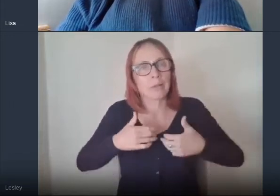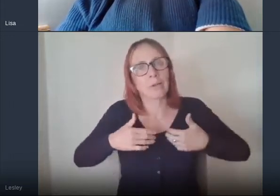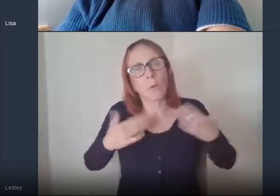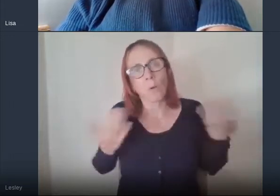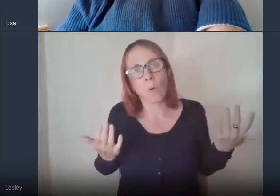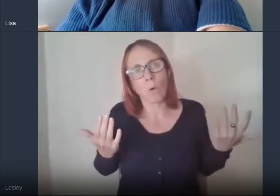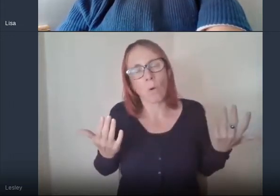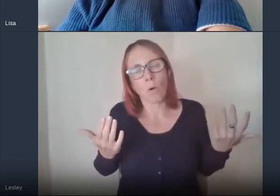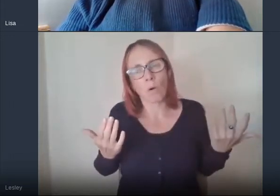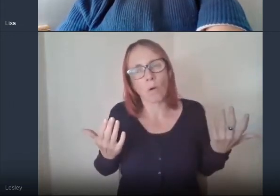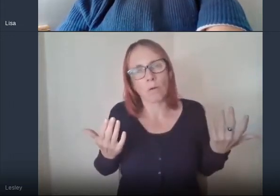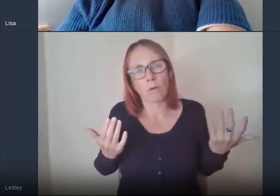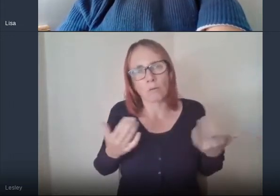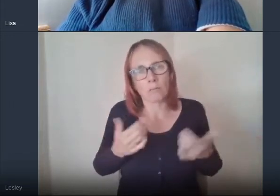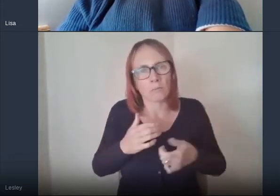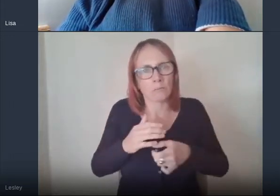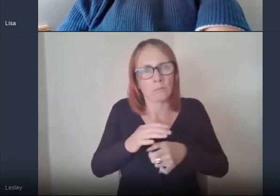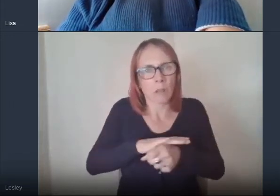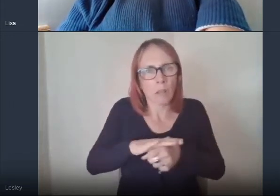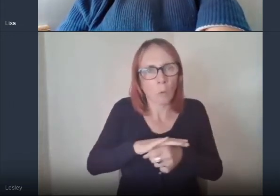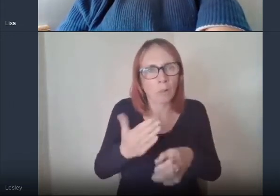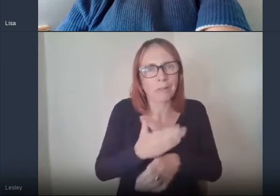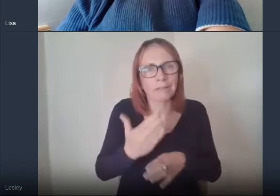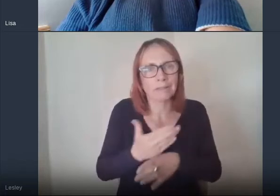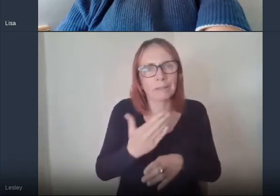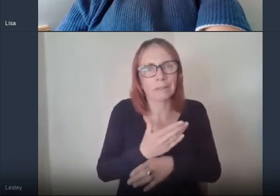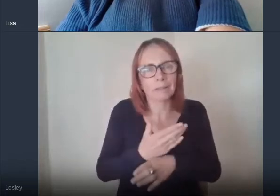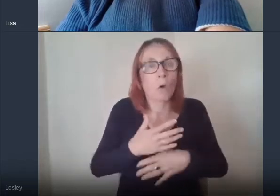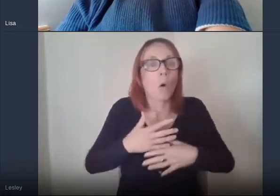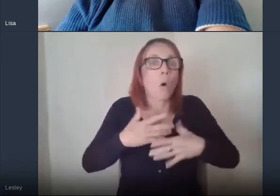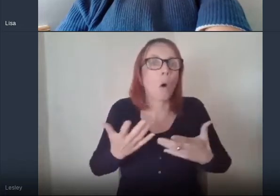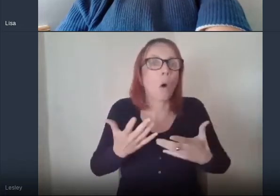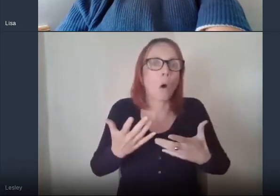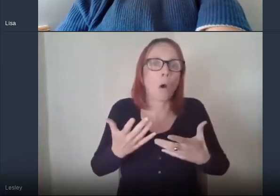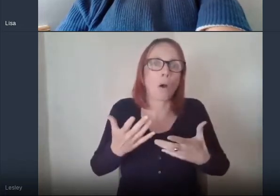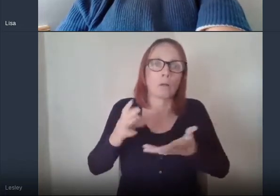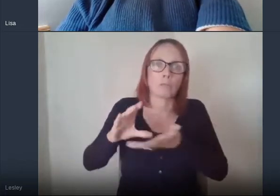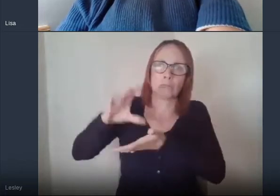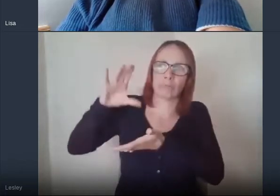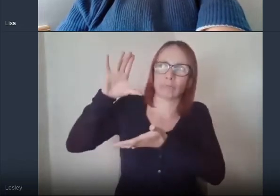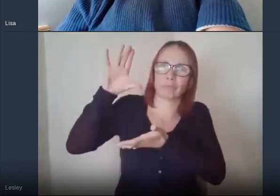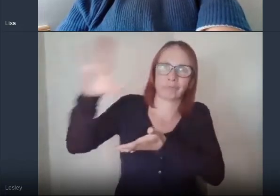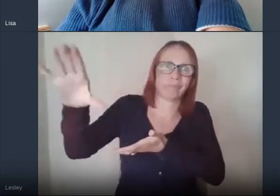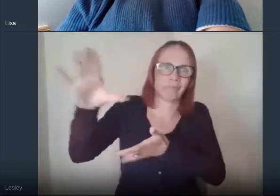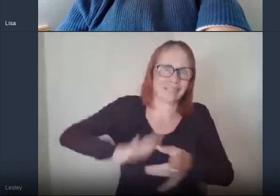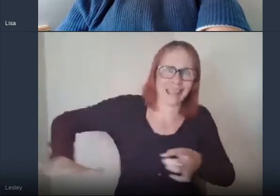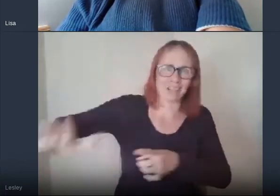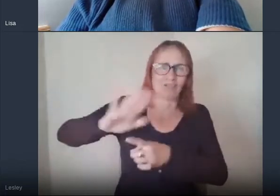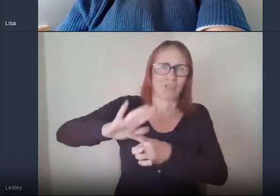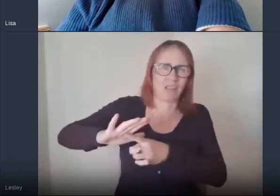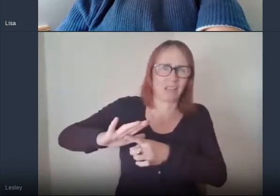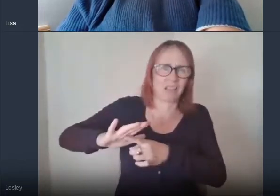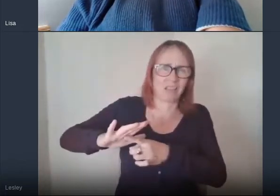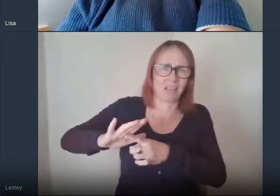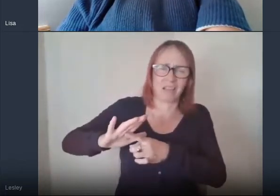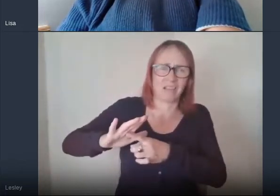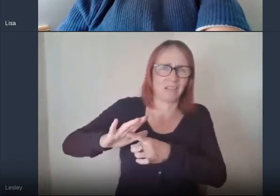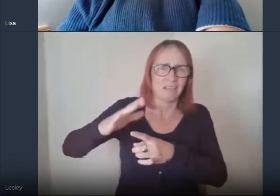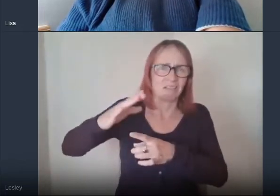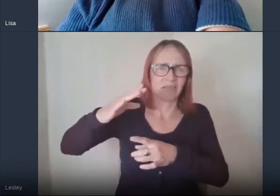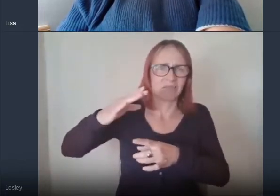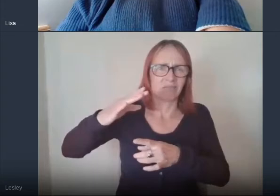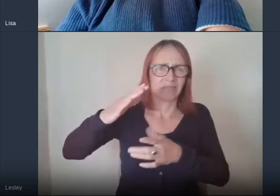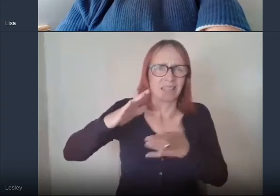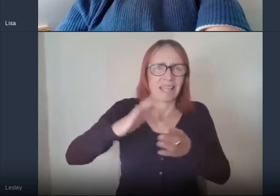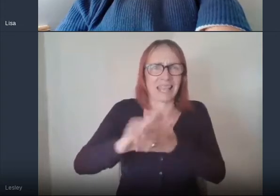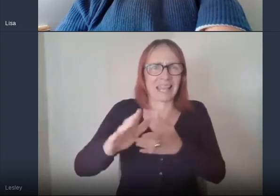local activities or is it given to some national organization whose head office is down south and